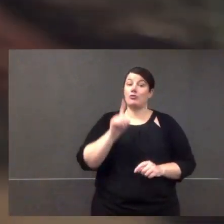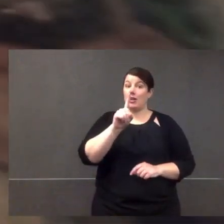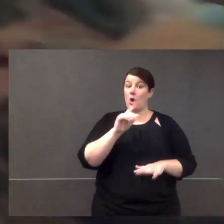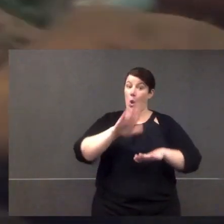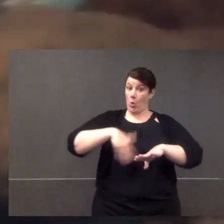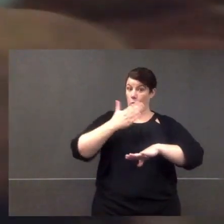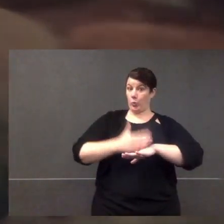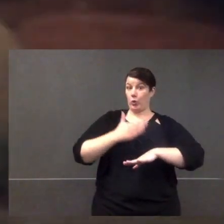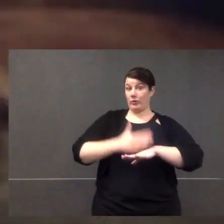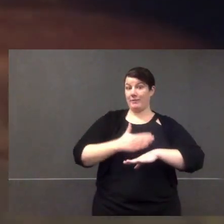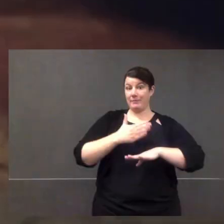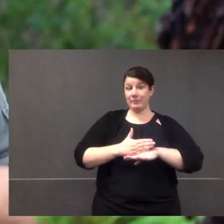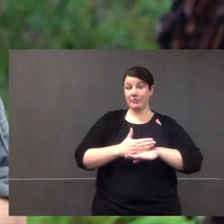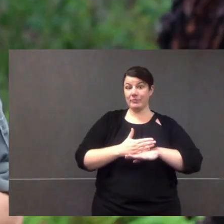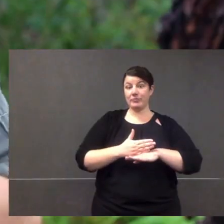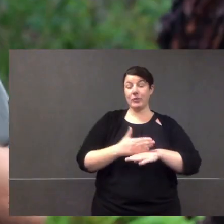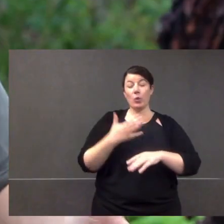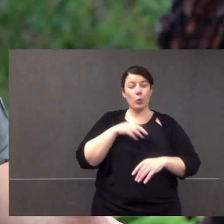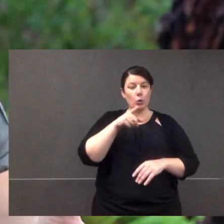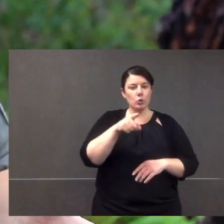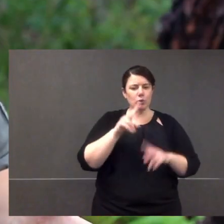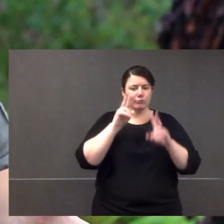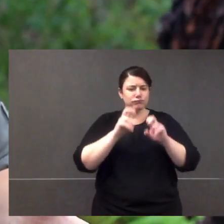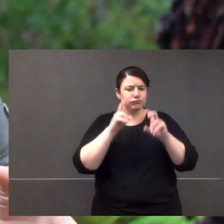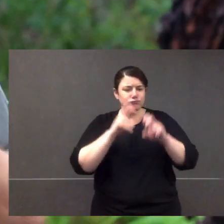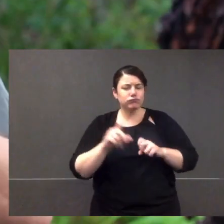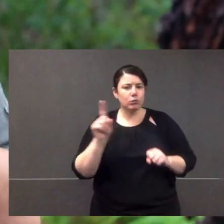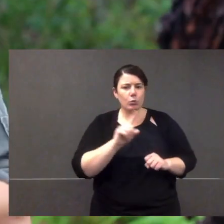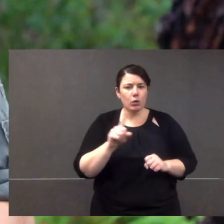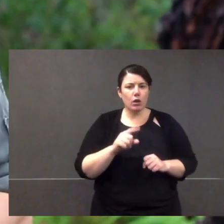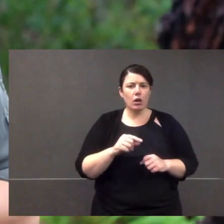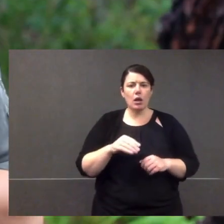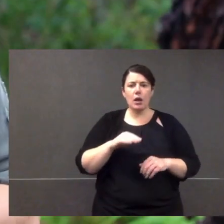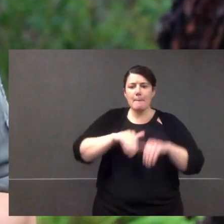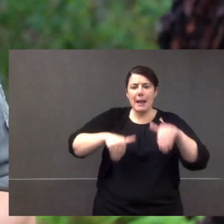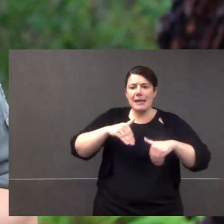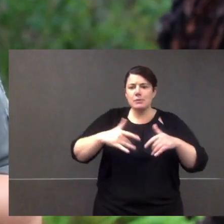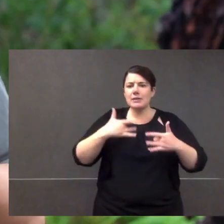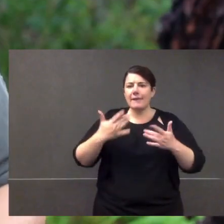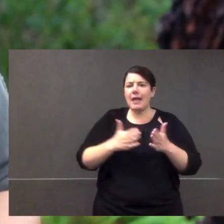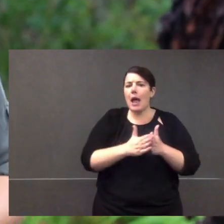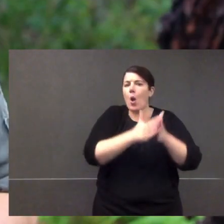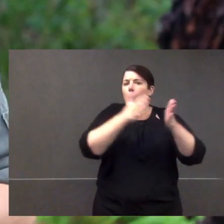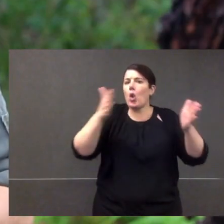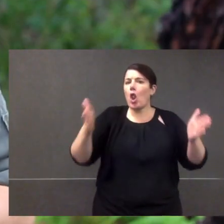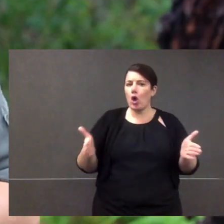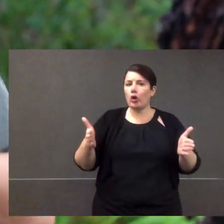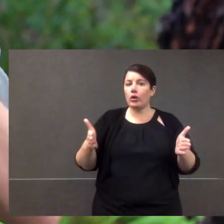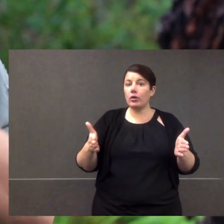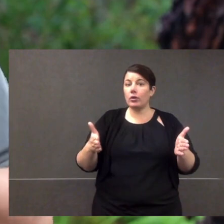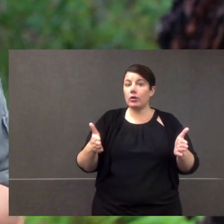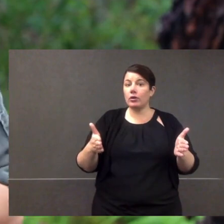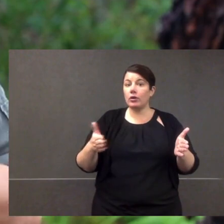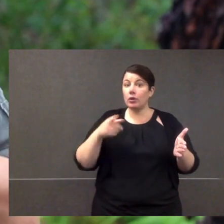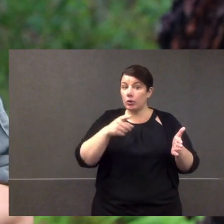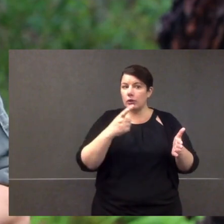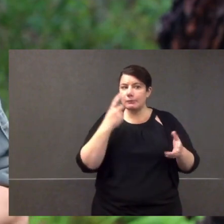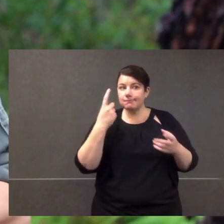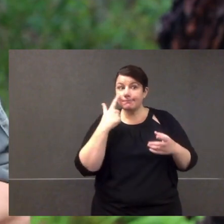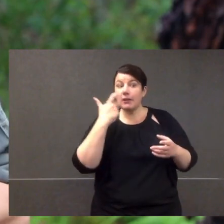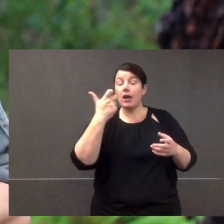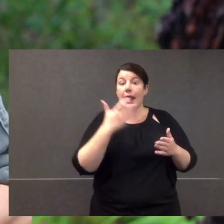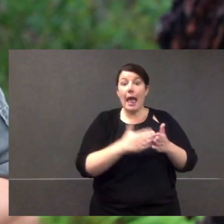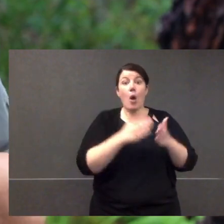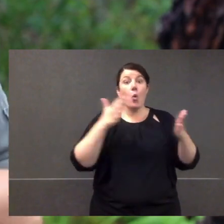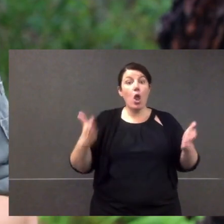for that. Okay, here's some homework. I want you to find out how long a platypus can live.